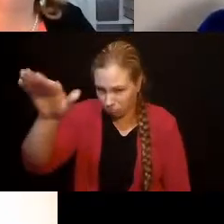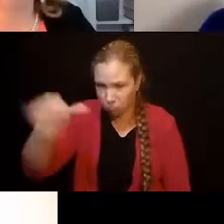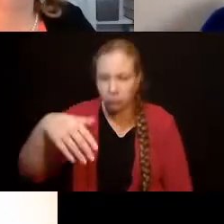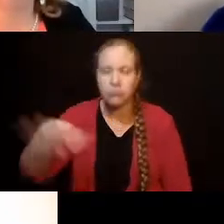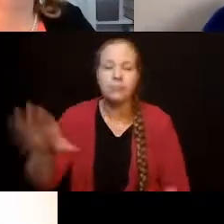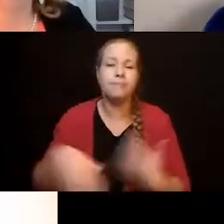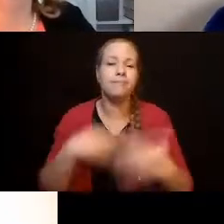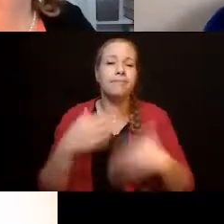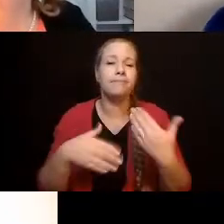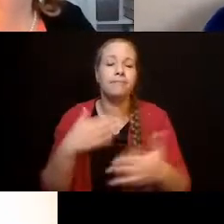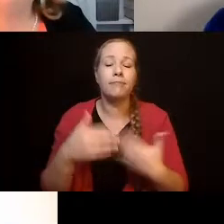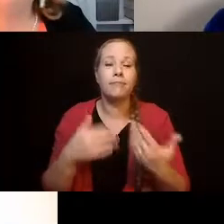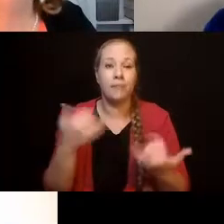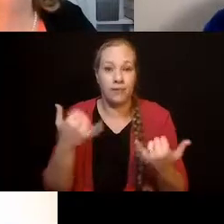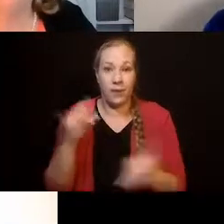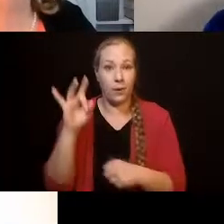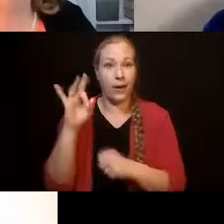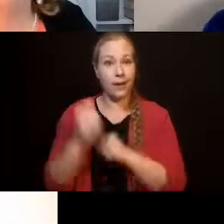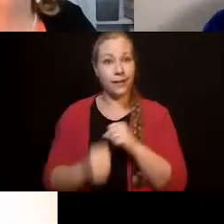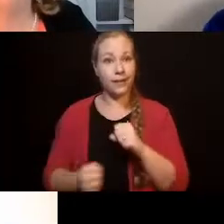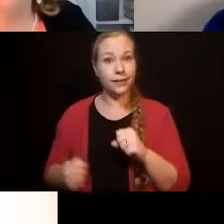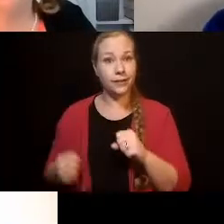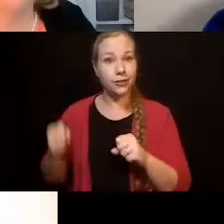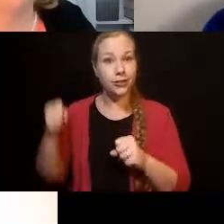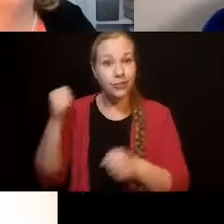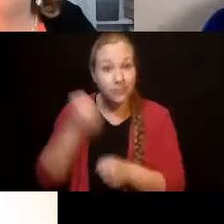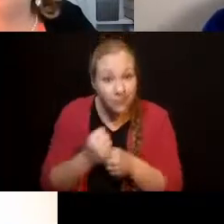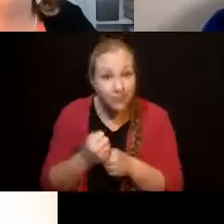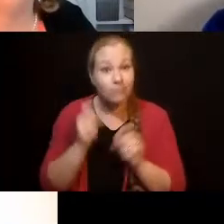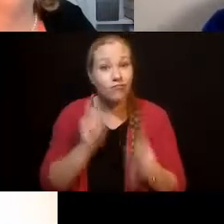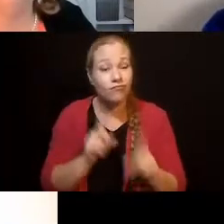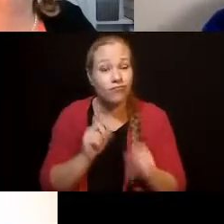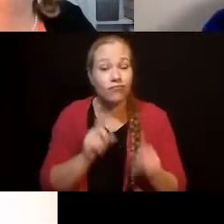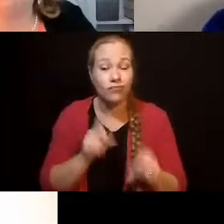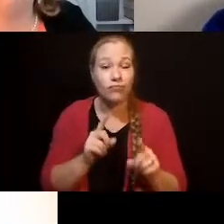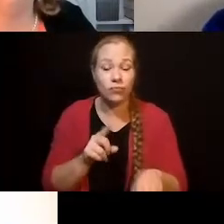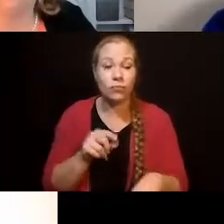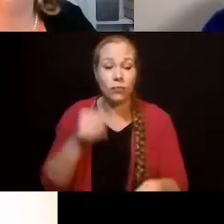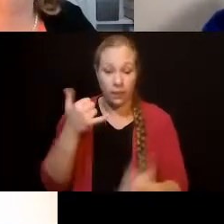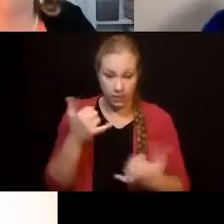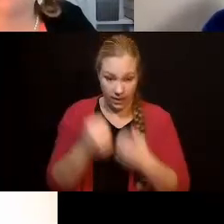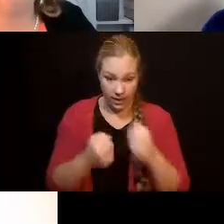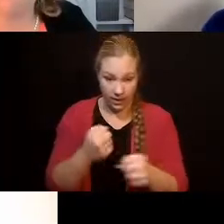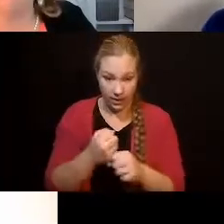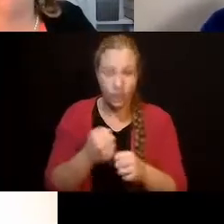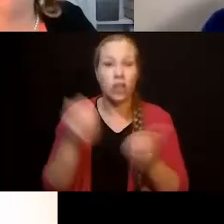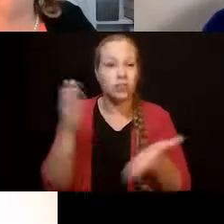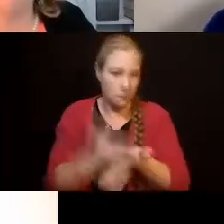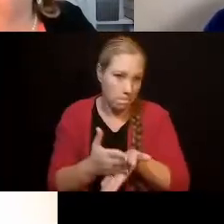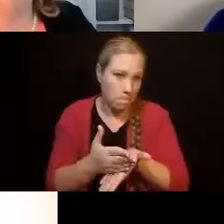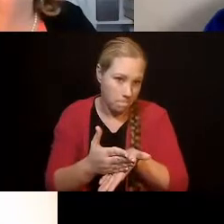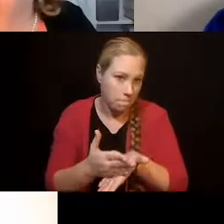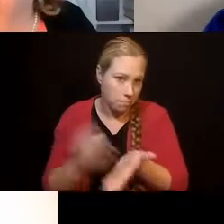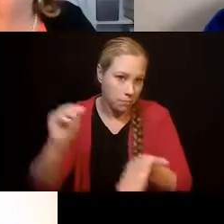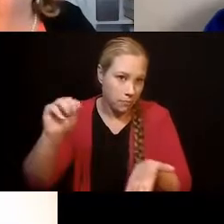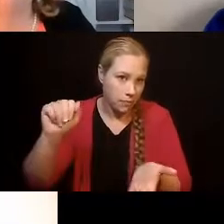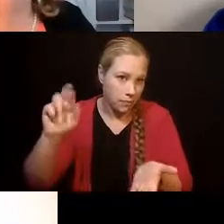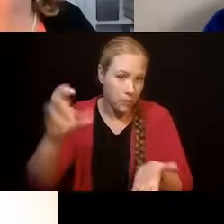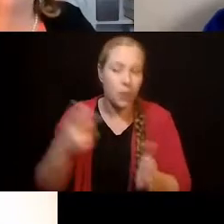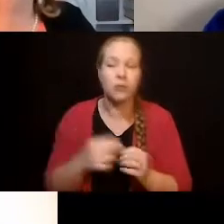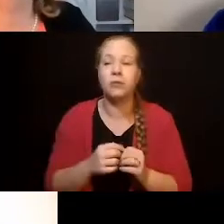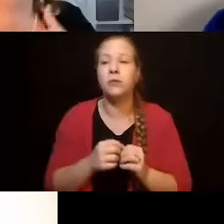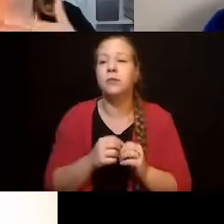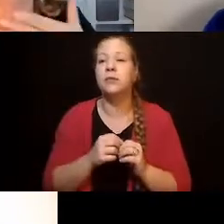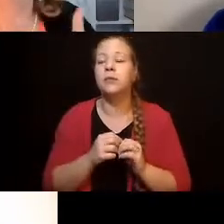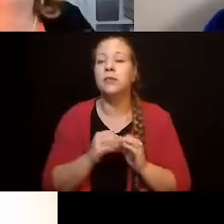least January. When he goes back to work in January, he's going to need a whole lot of job coaching, and a whole